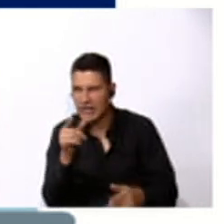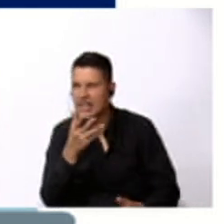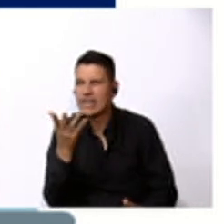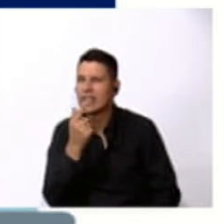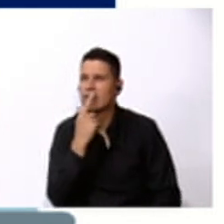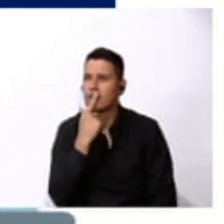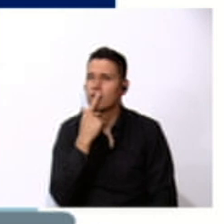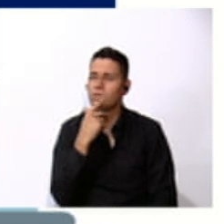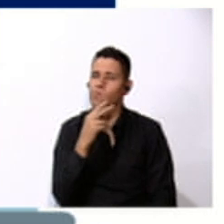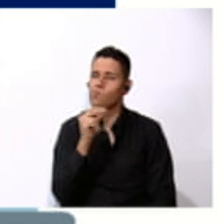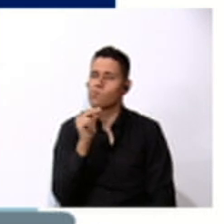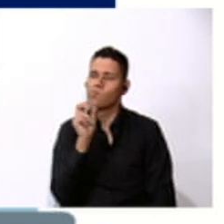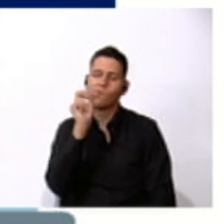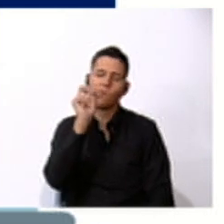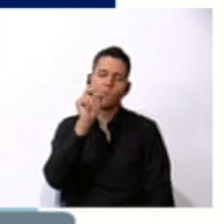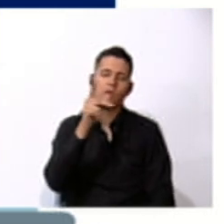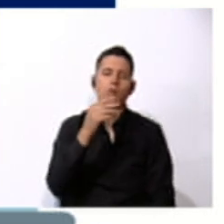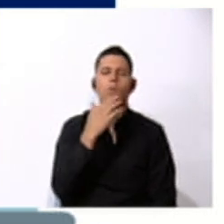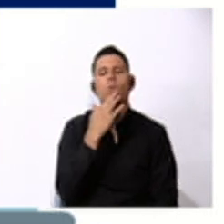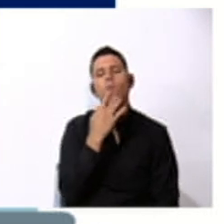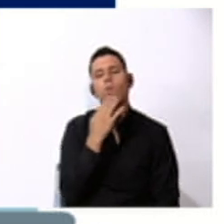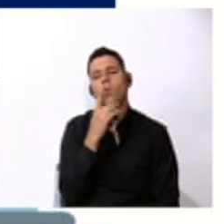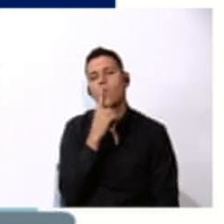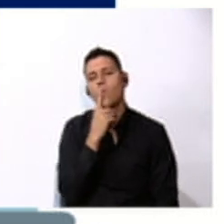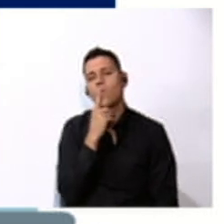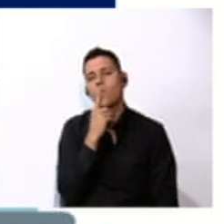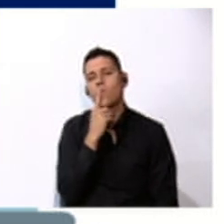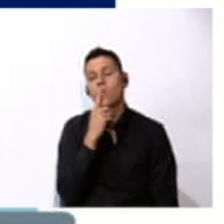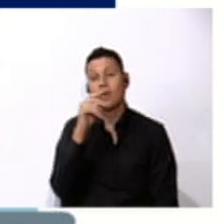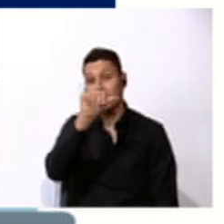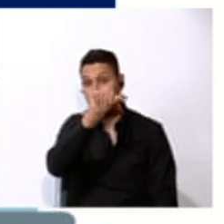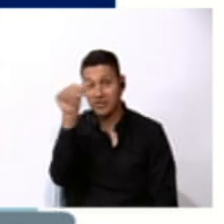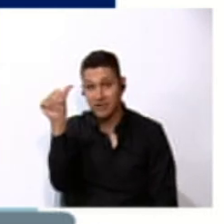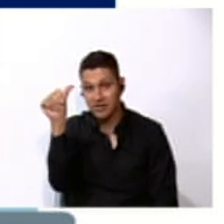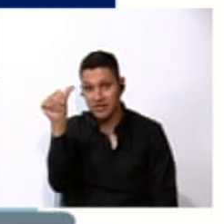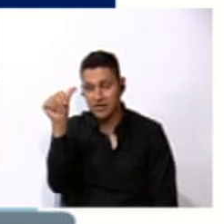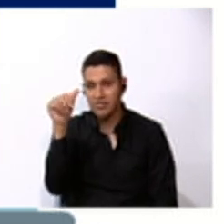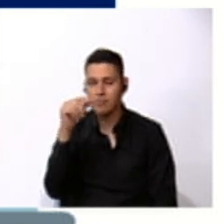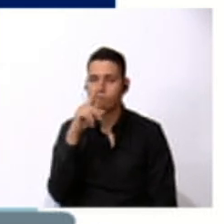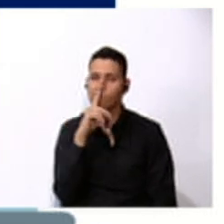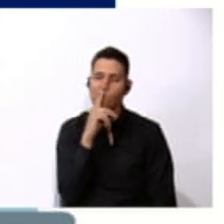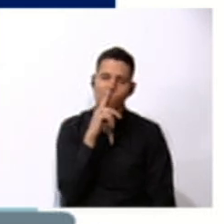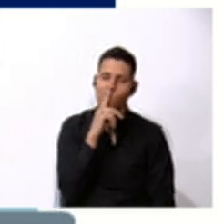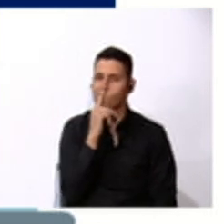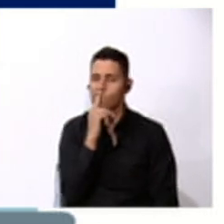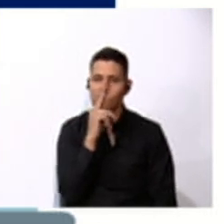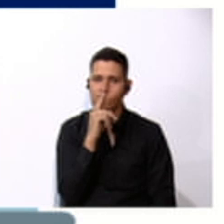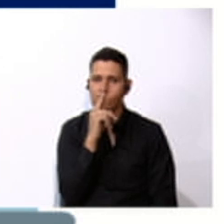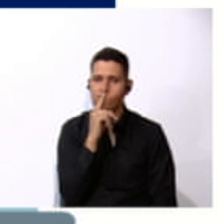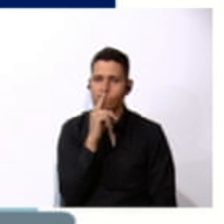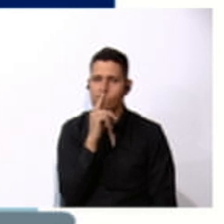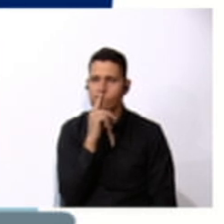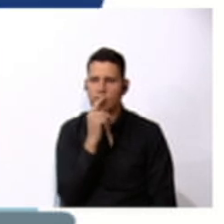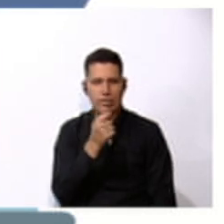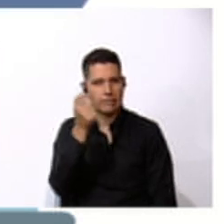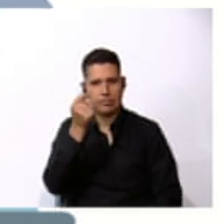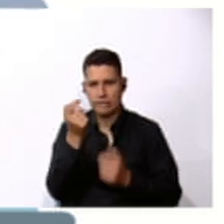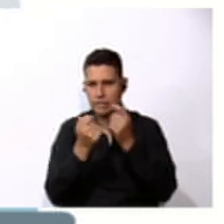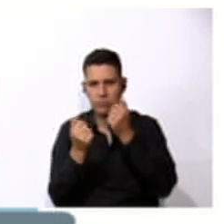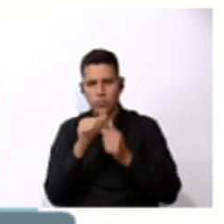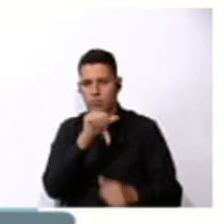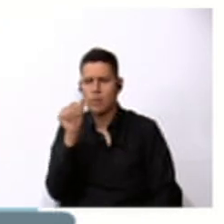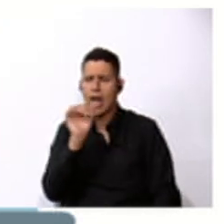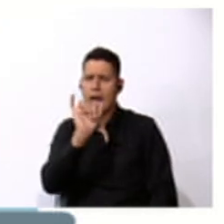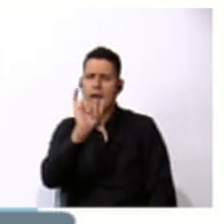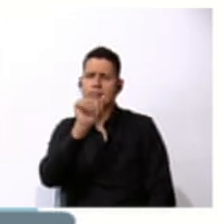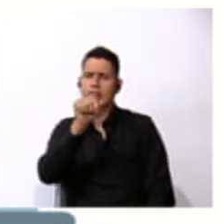Okay, let's see color blue. Let's move. Oh,